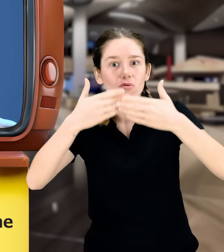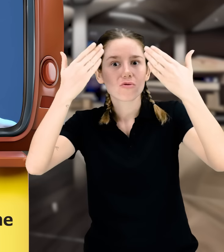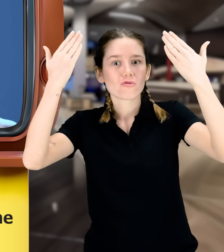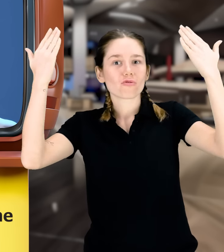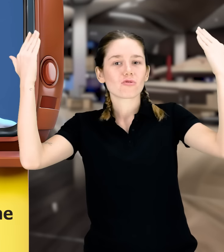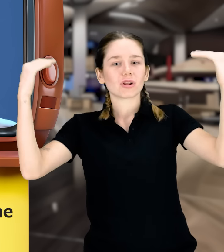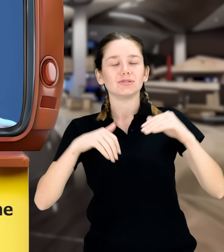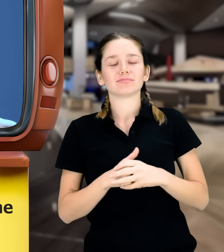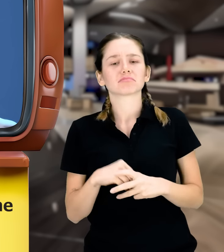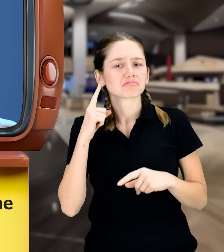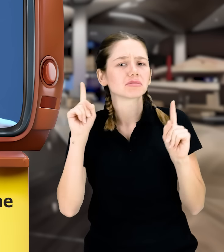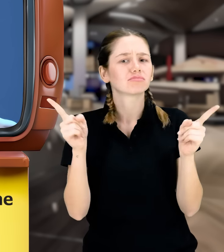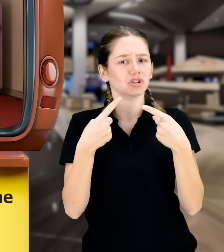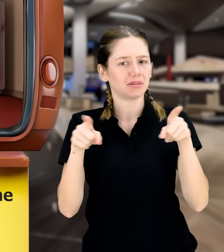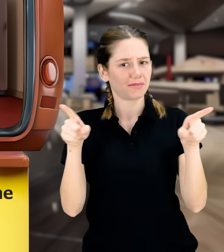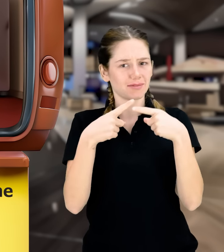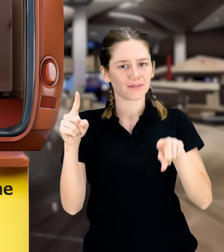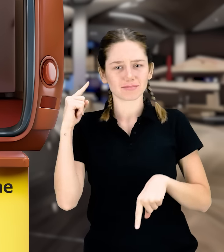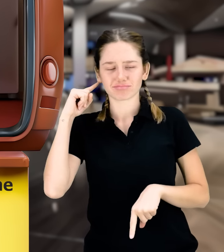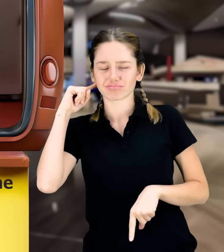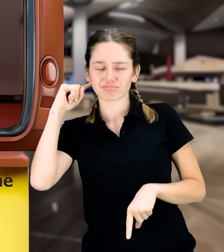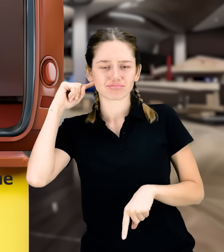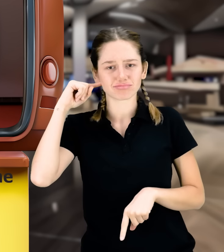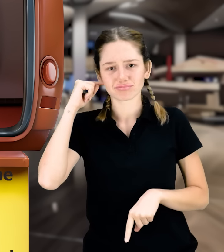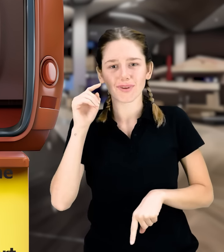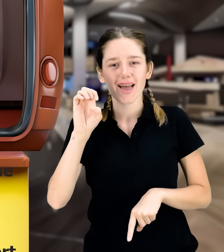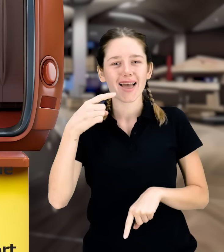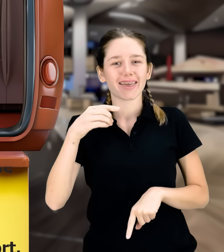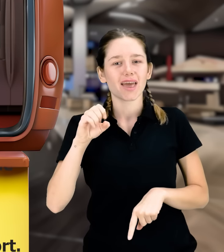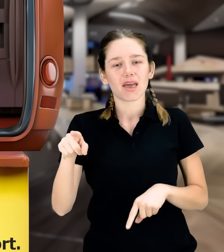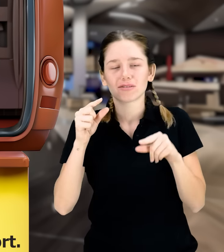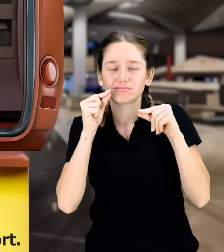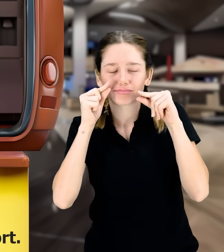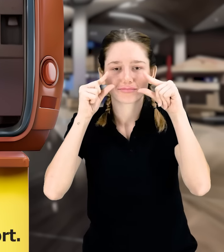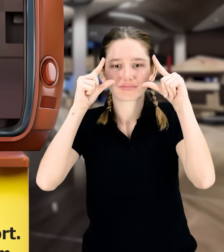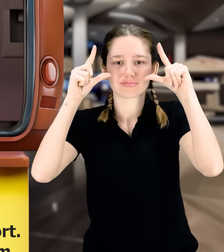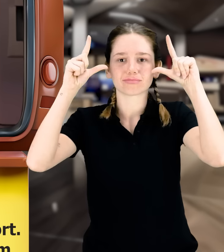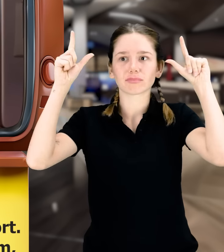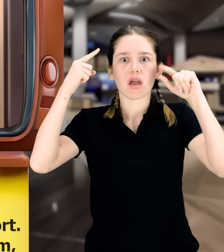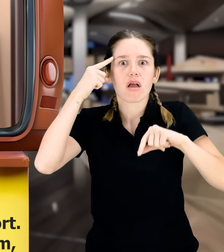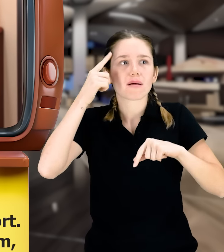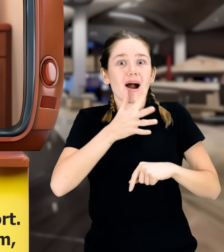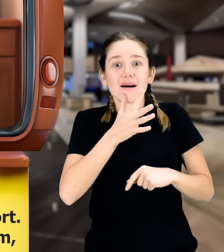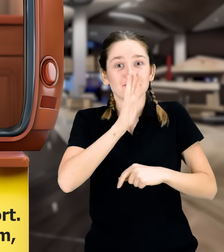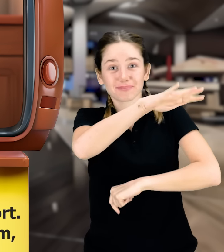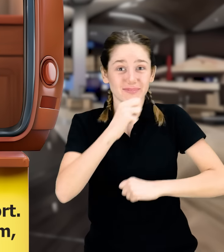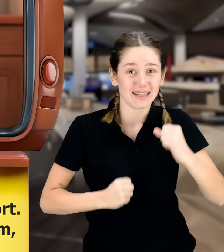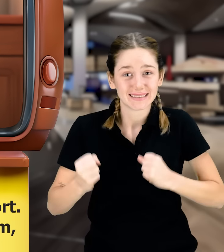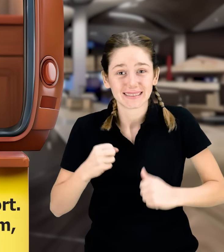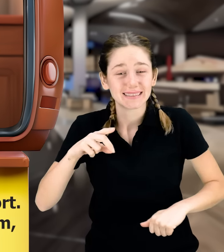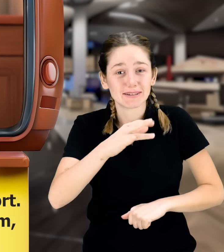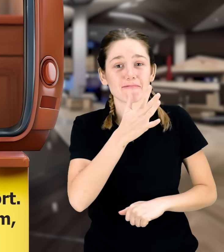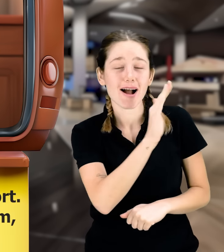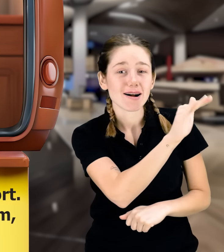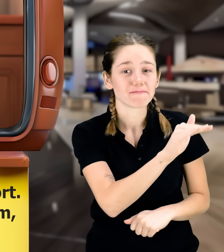voice of his mother. Excited, he went to her and told her that in his dream they had gone to Iger,